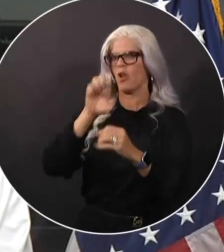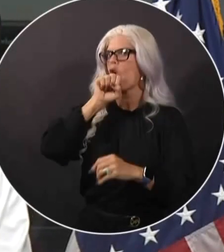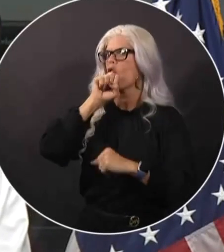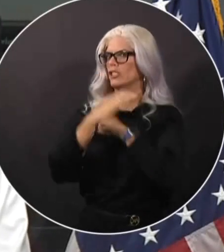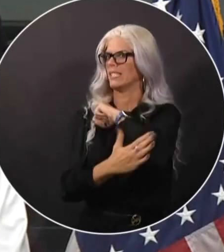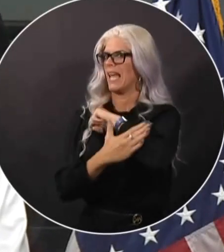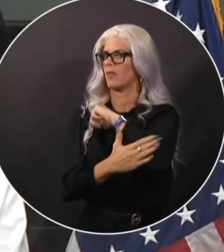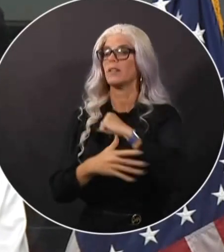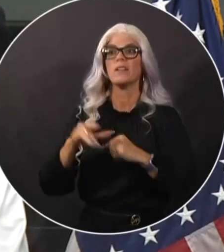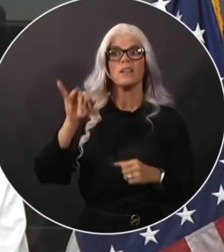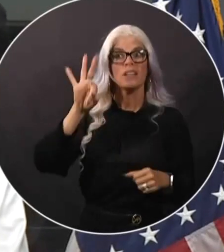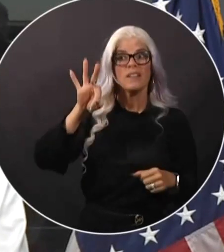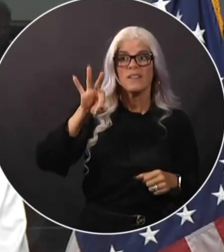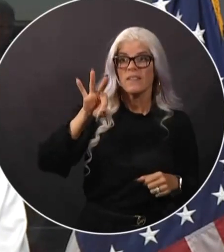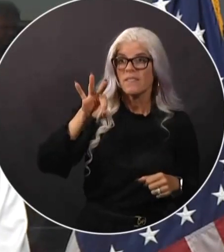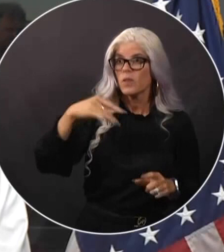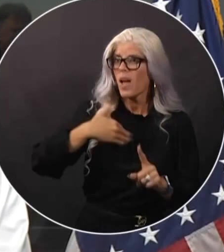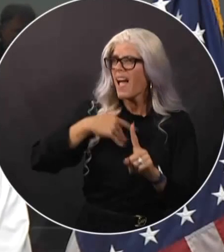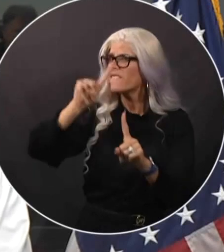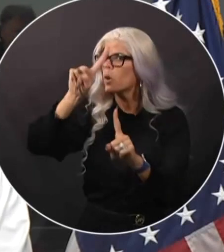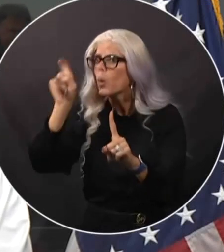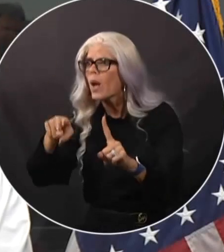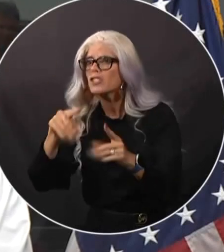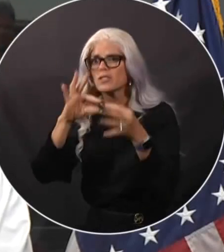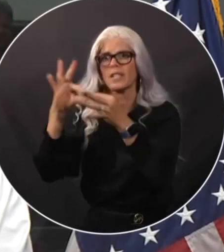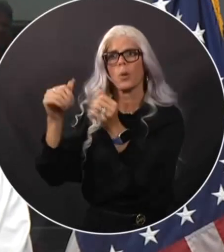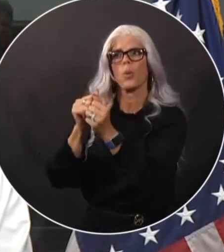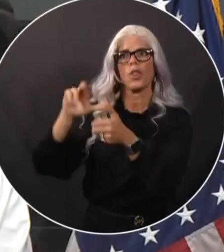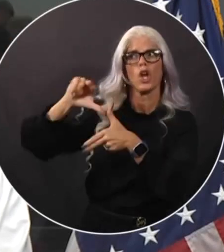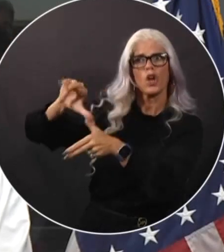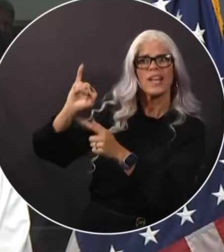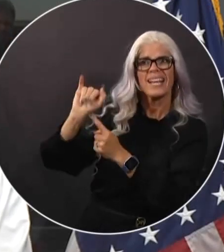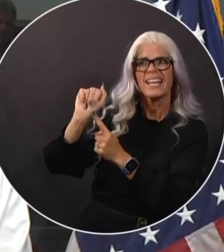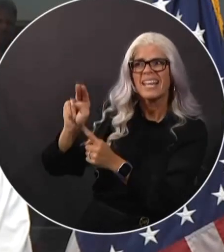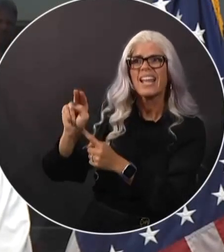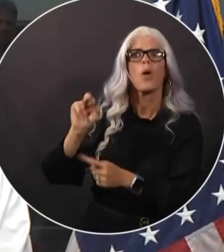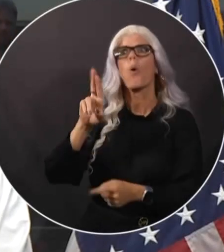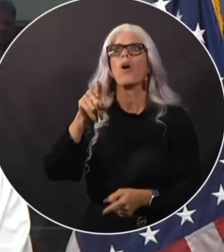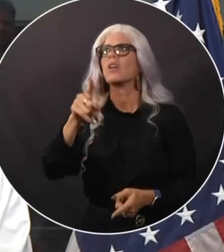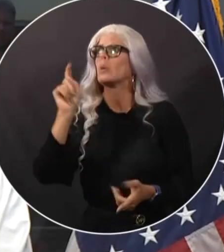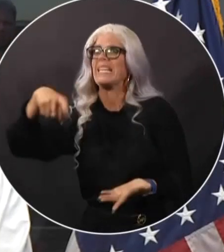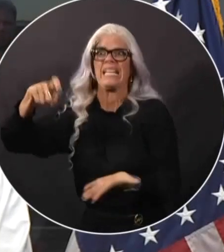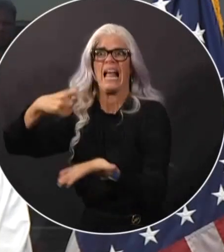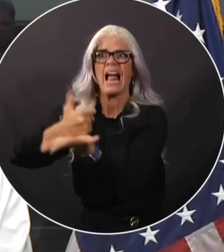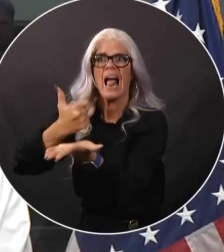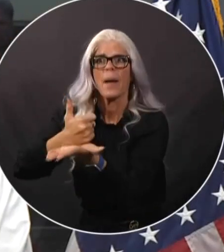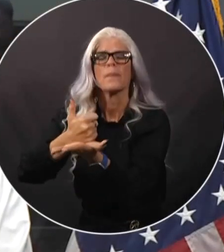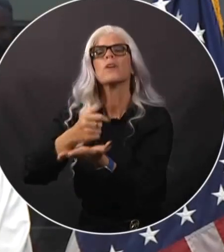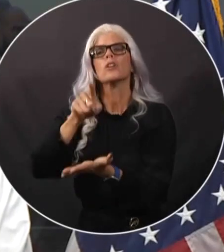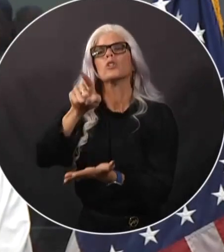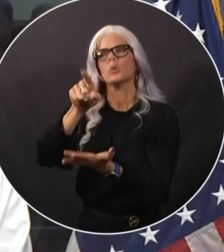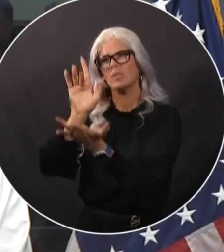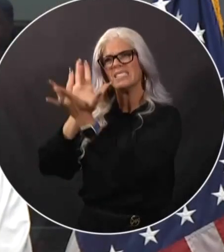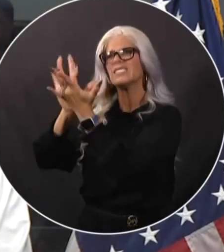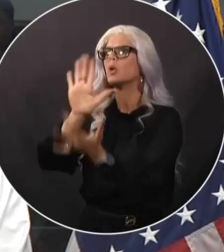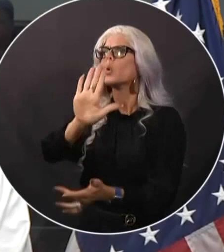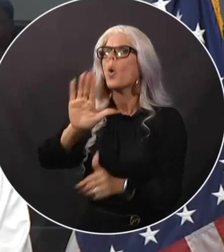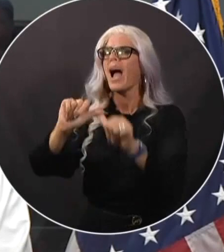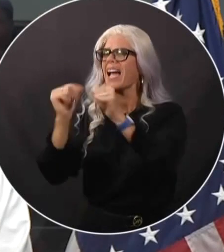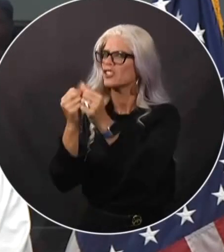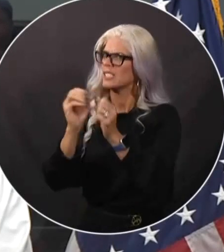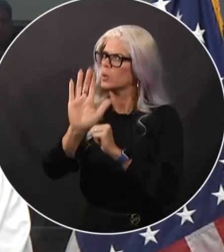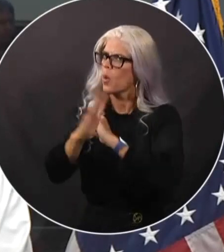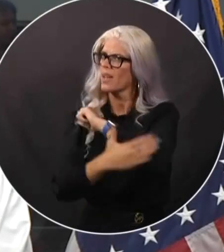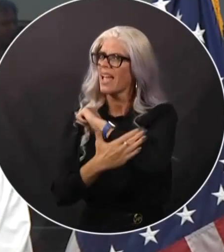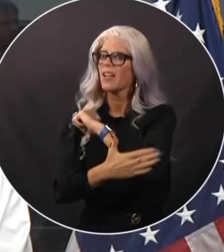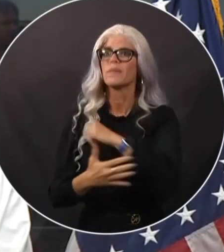them to reach out to their local emergency management agency or public safety office. If they cannot find the information